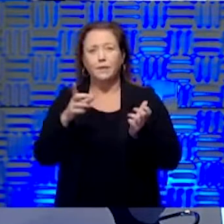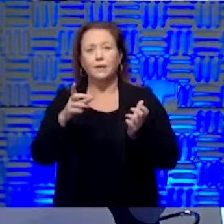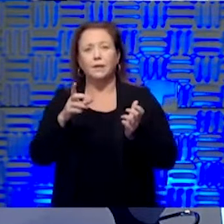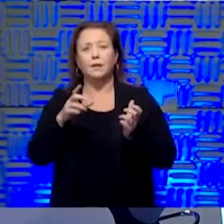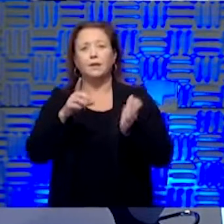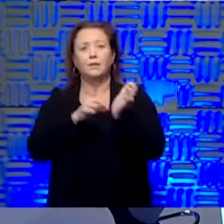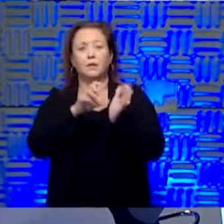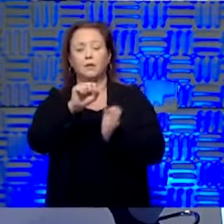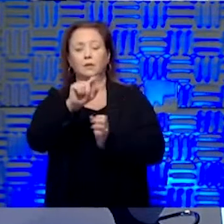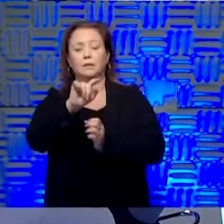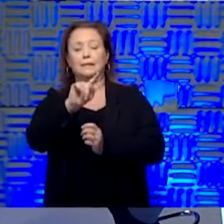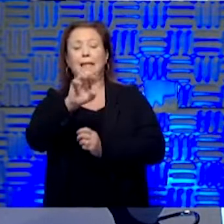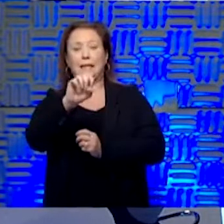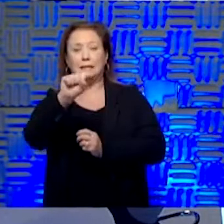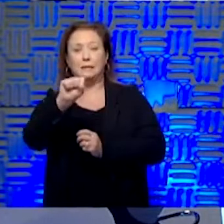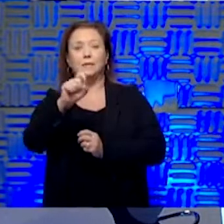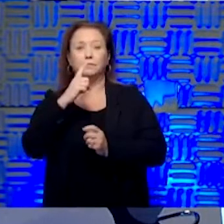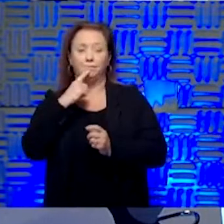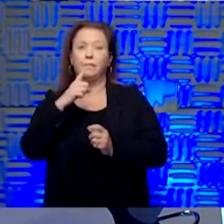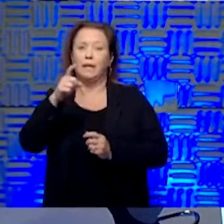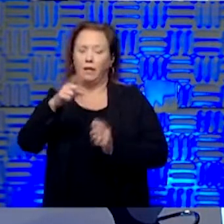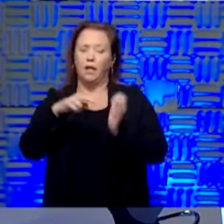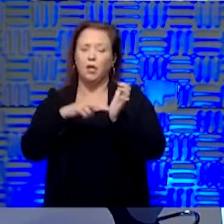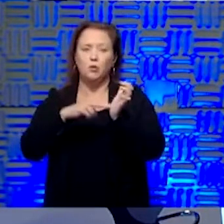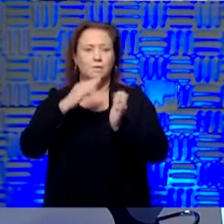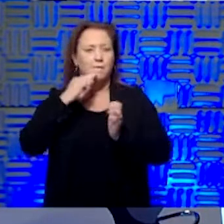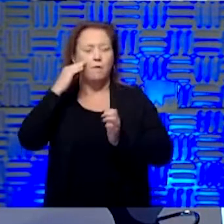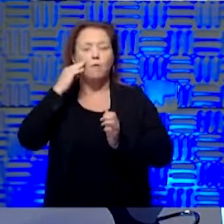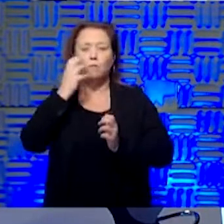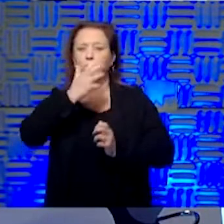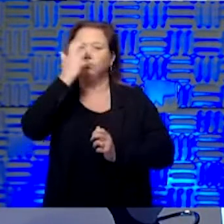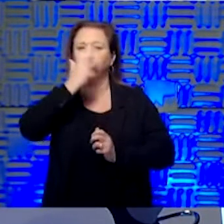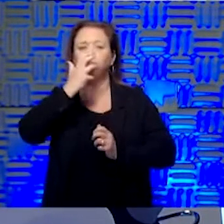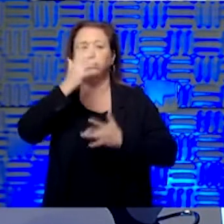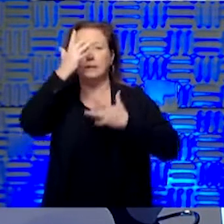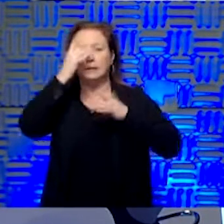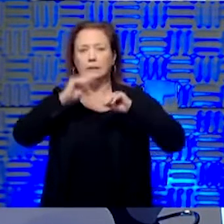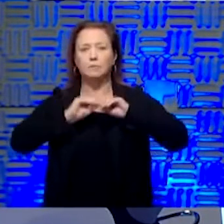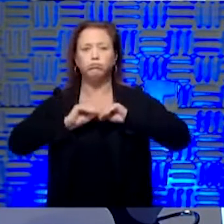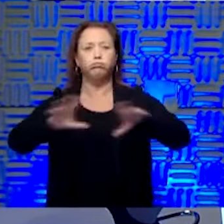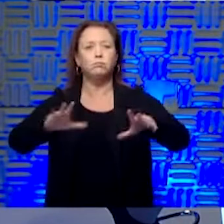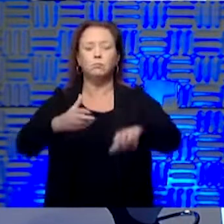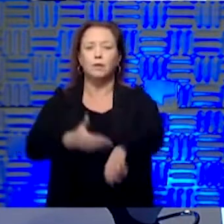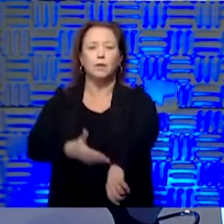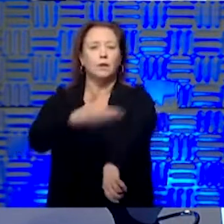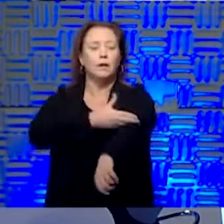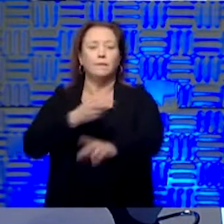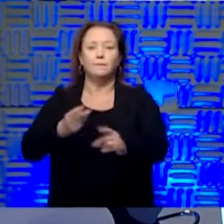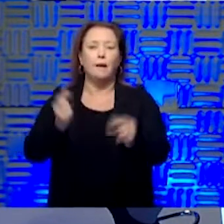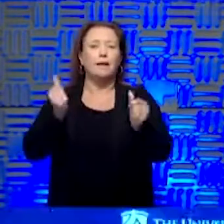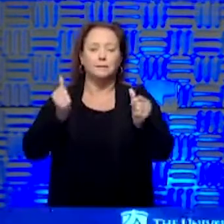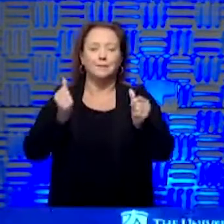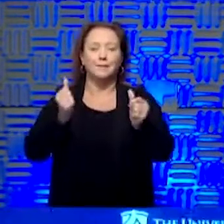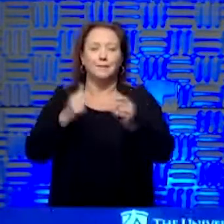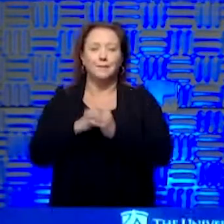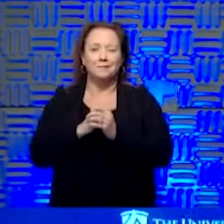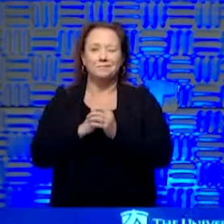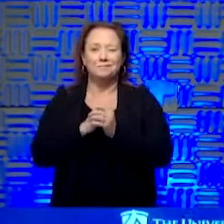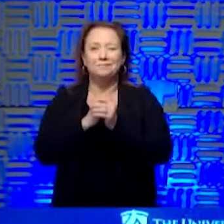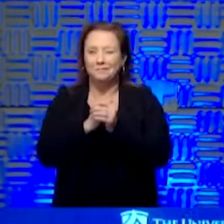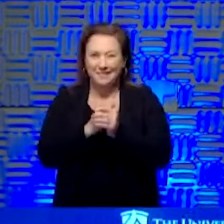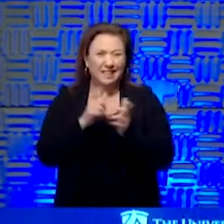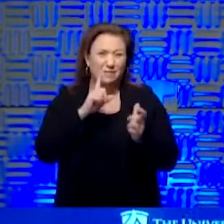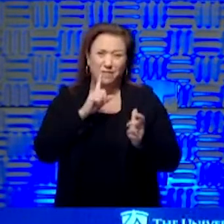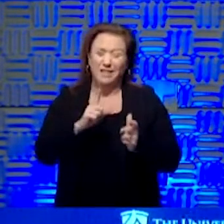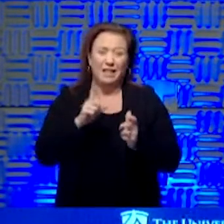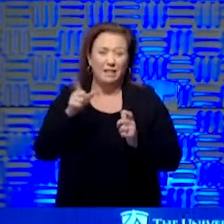get into nursing homes because we know, Dana, that once in nursing homes, the disease can really accelerate through a community that is